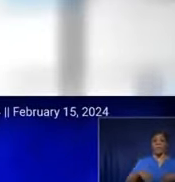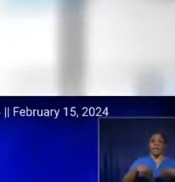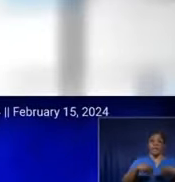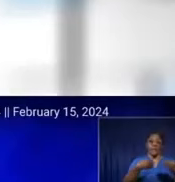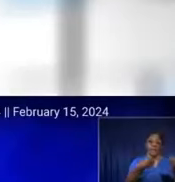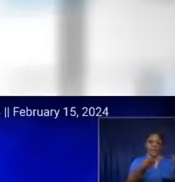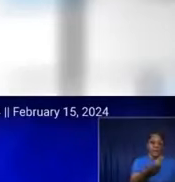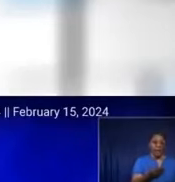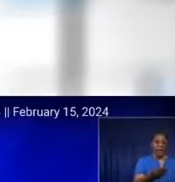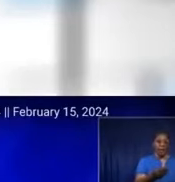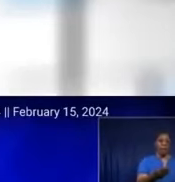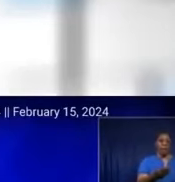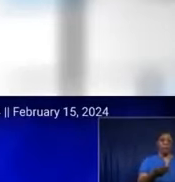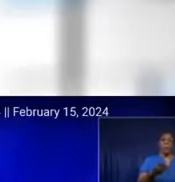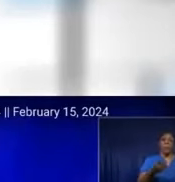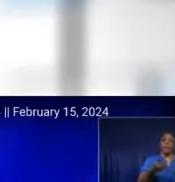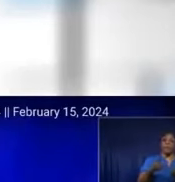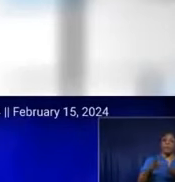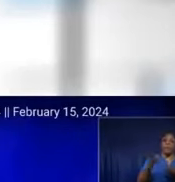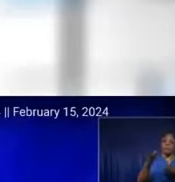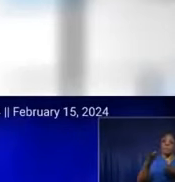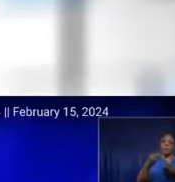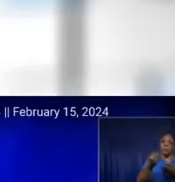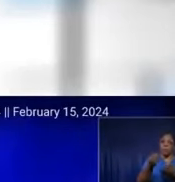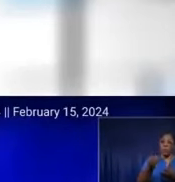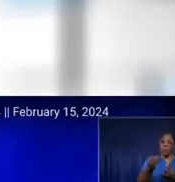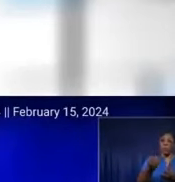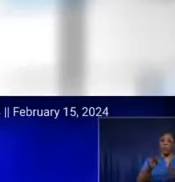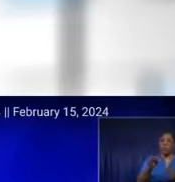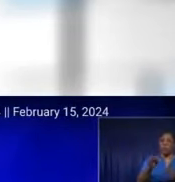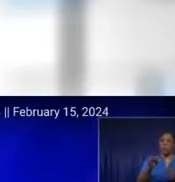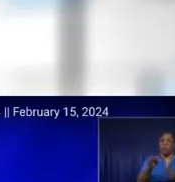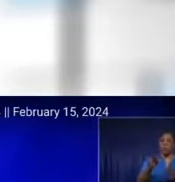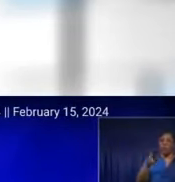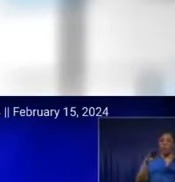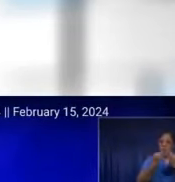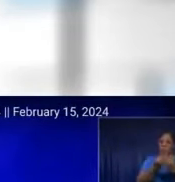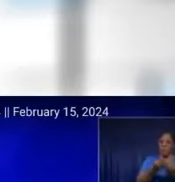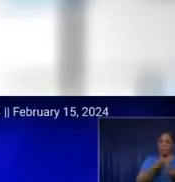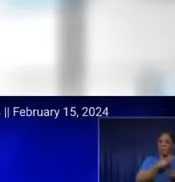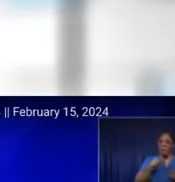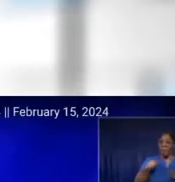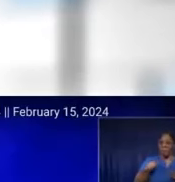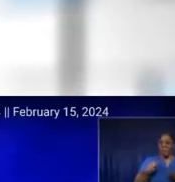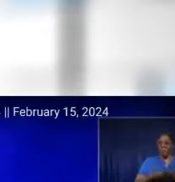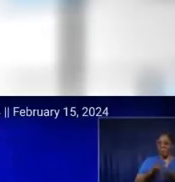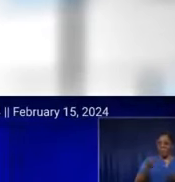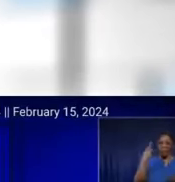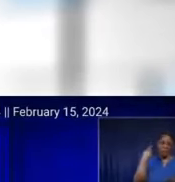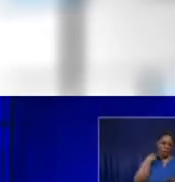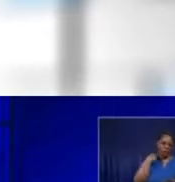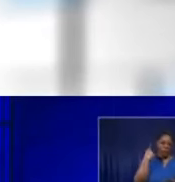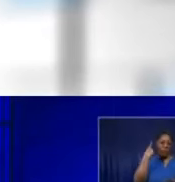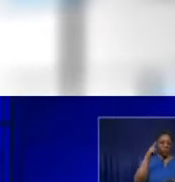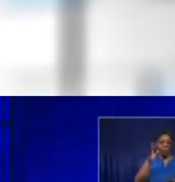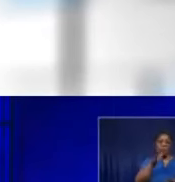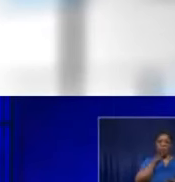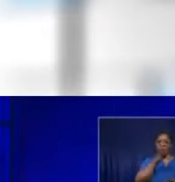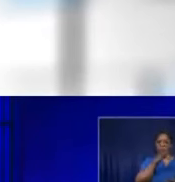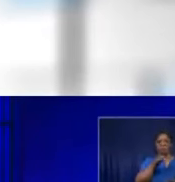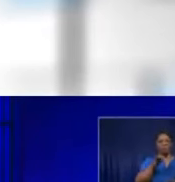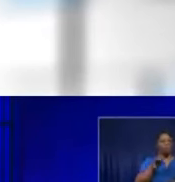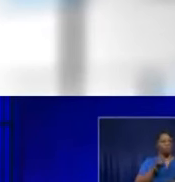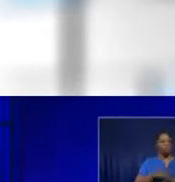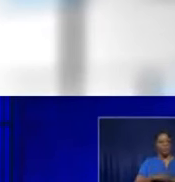fridge for her mother. Now, if that is not corruption, I don't know what is corruption. So we have the systems in